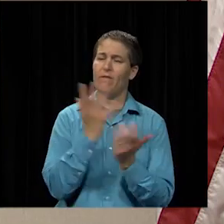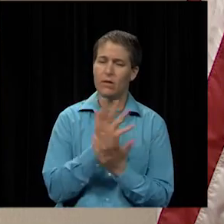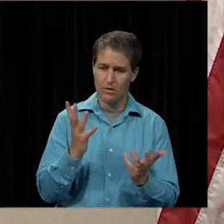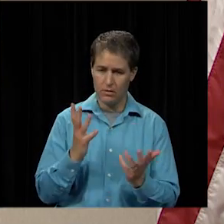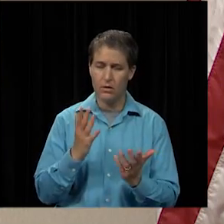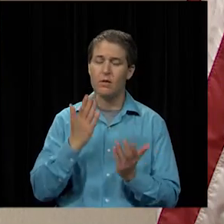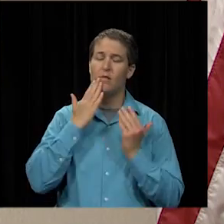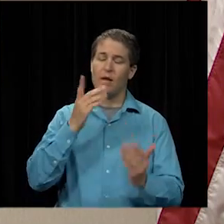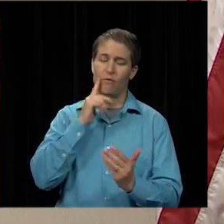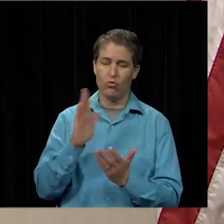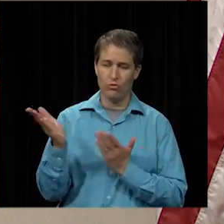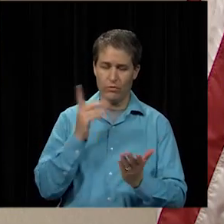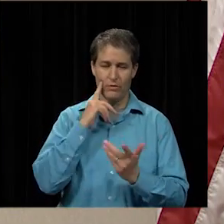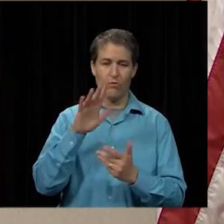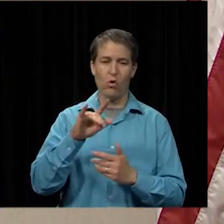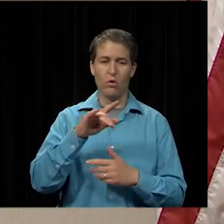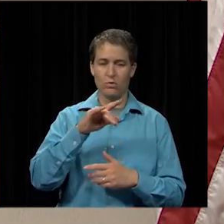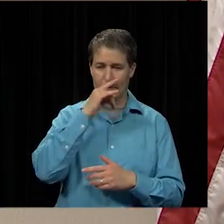to the kids of olathe